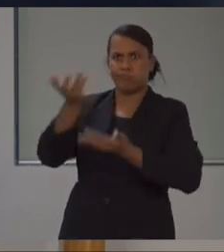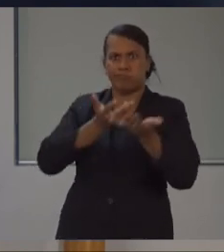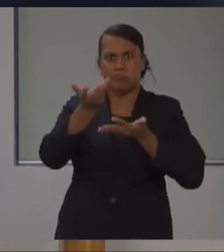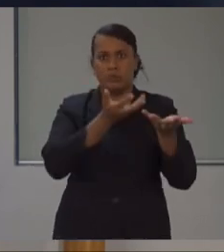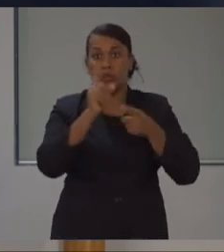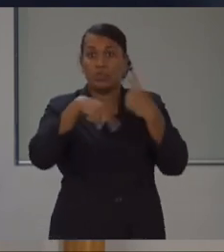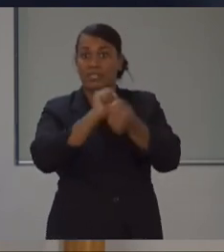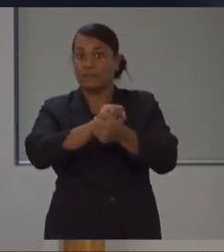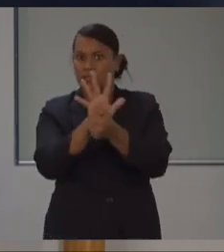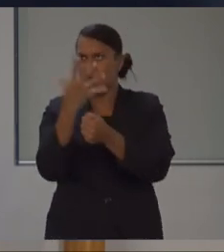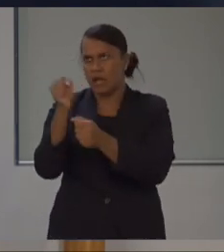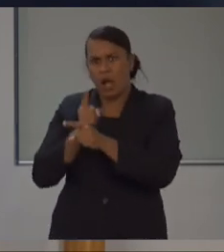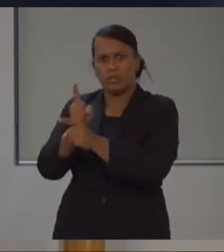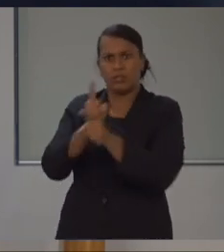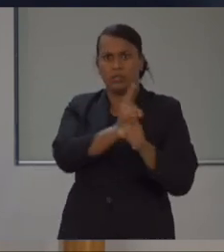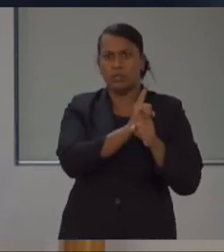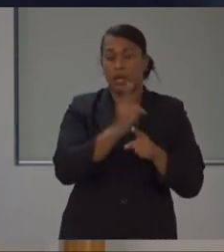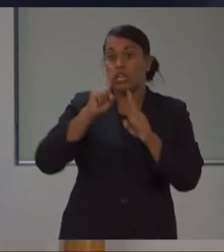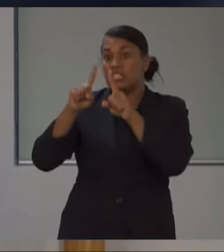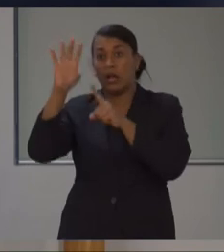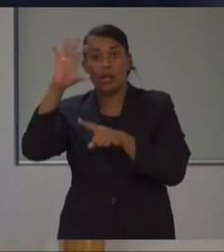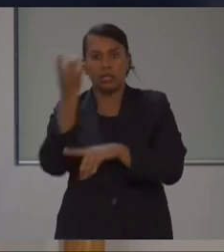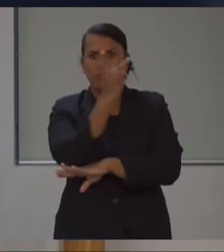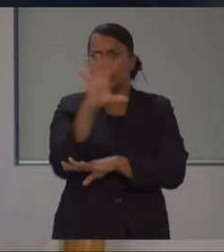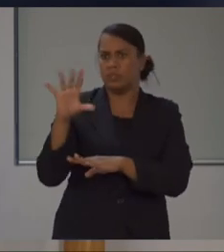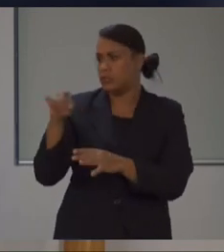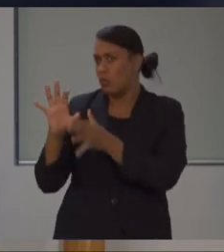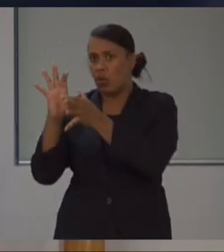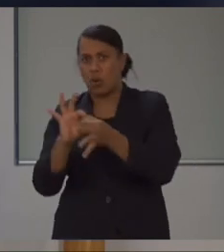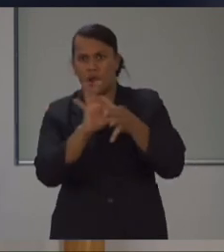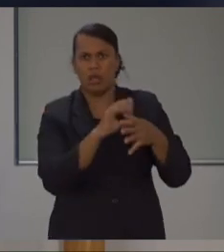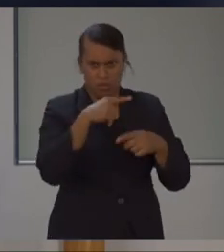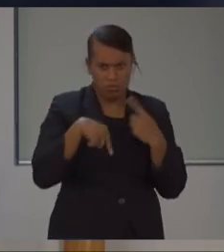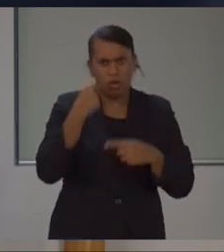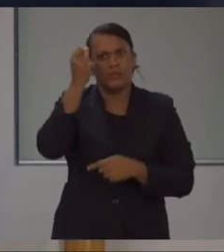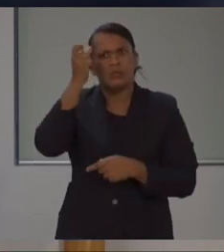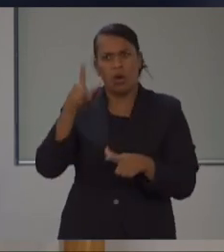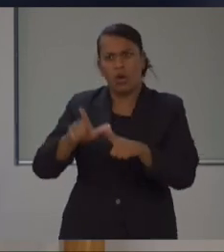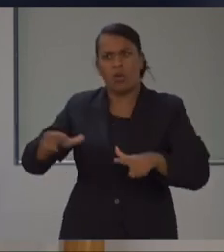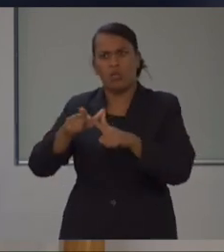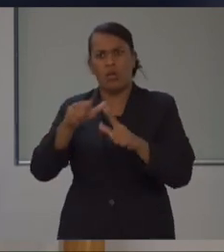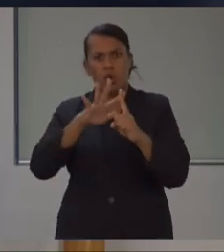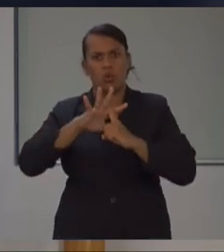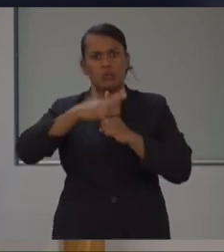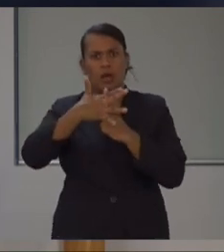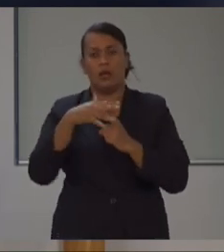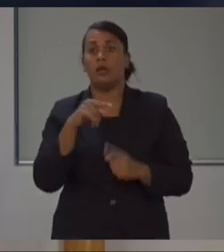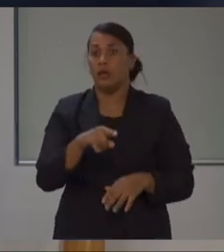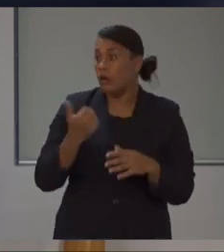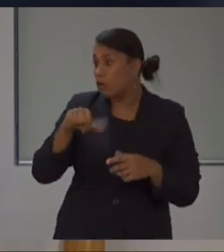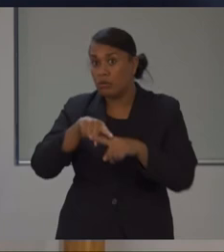every nation, again, is a sovereign nation. We understand the local context and how we want to do things. There are many things that we do that are